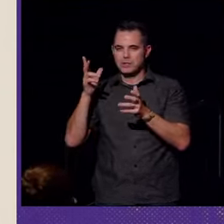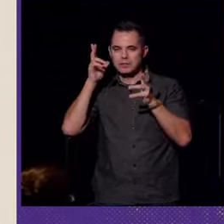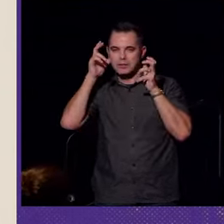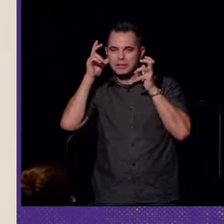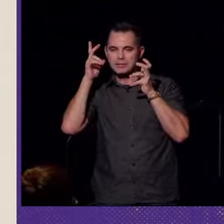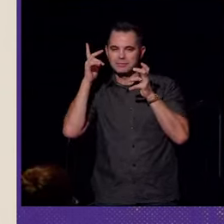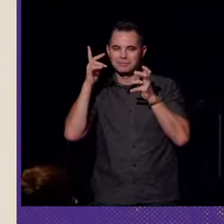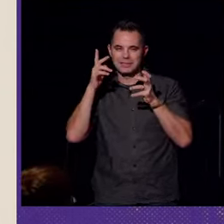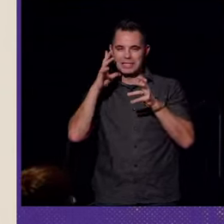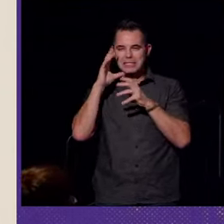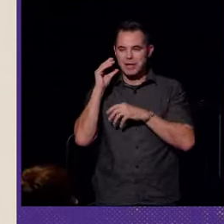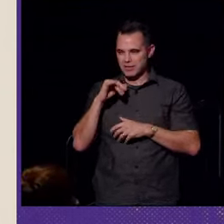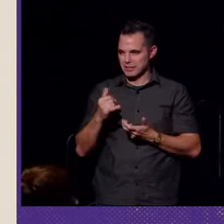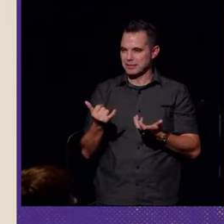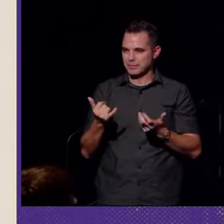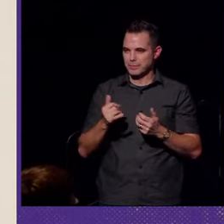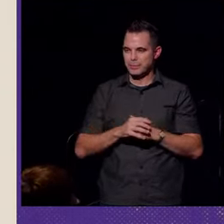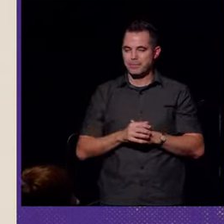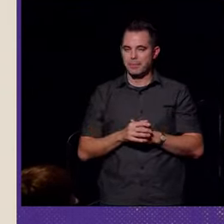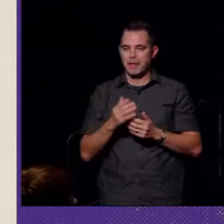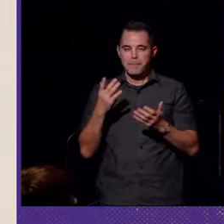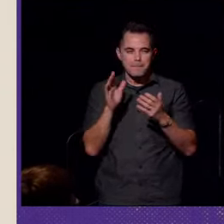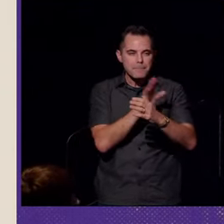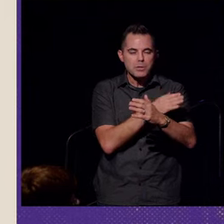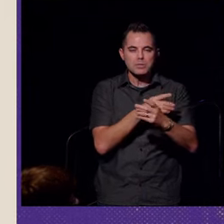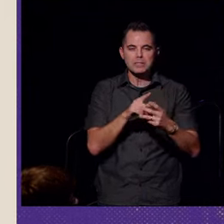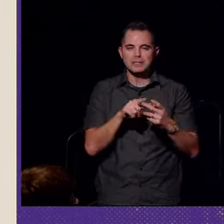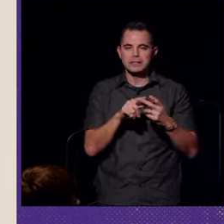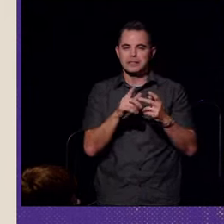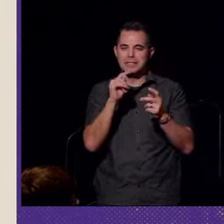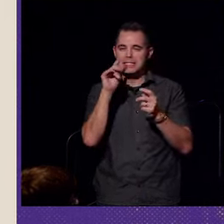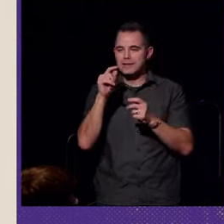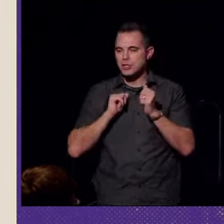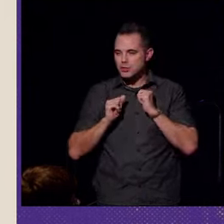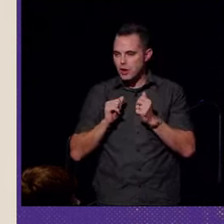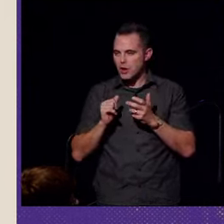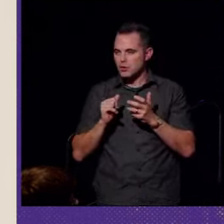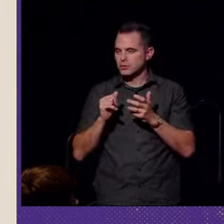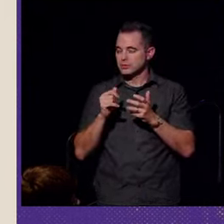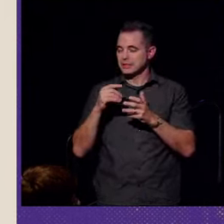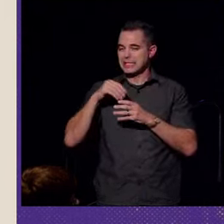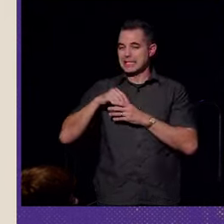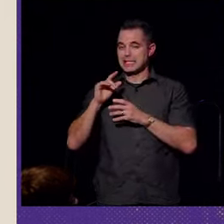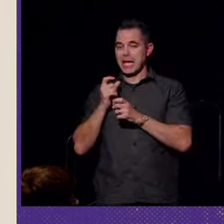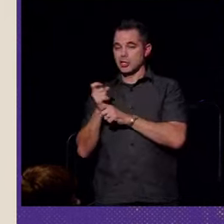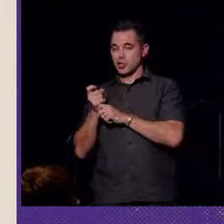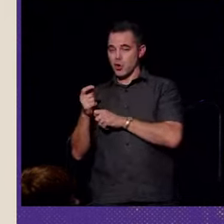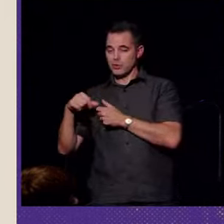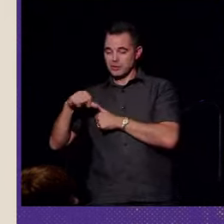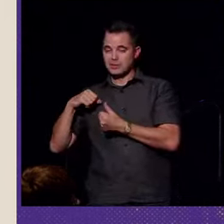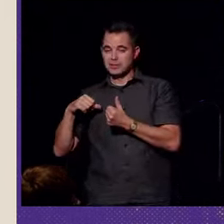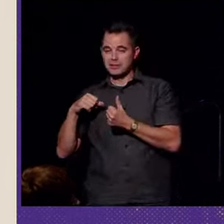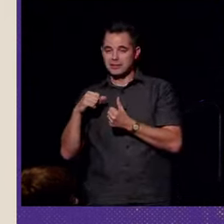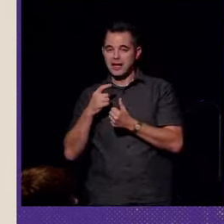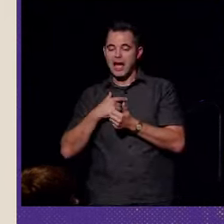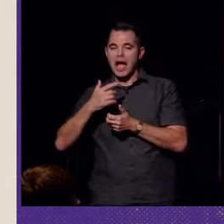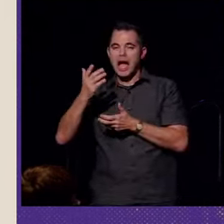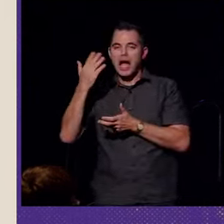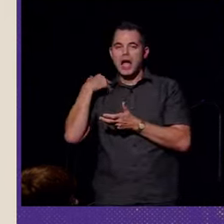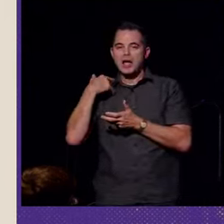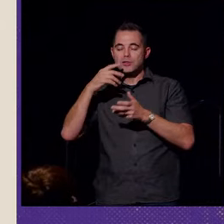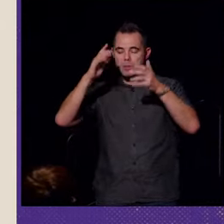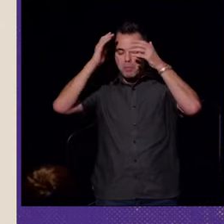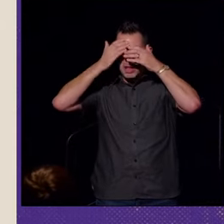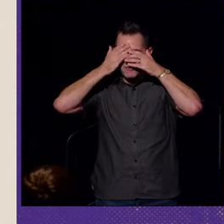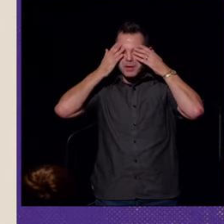experiencing. Music, TV show, inside jokes. I used to blindfold